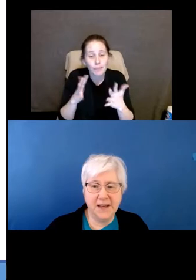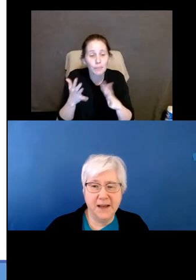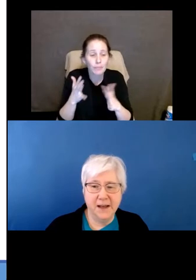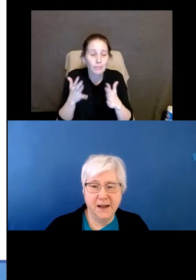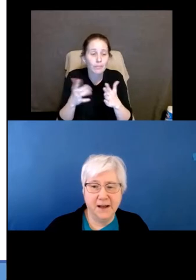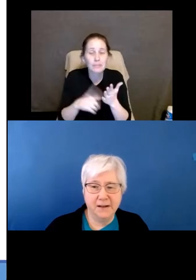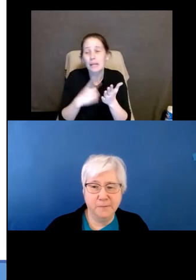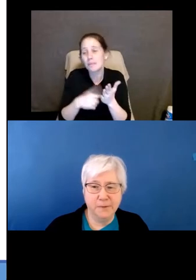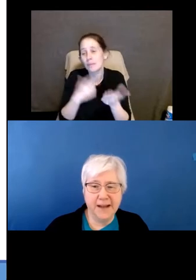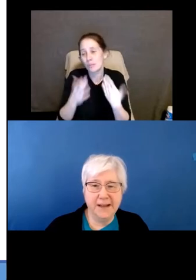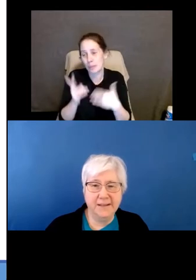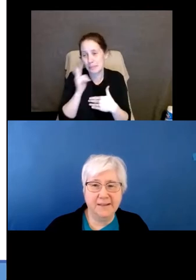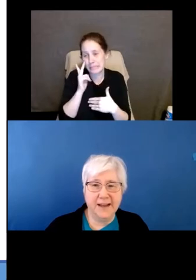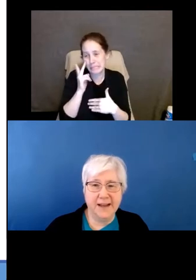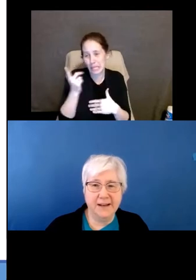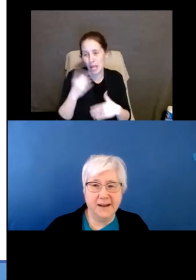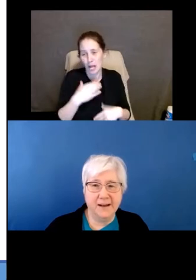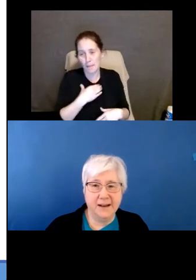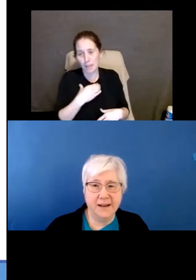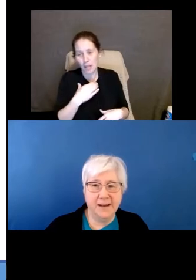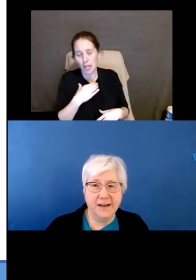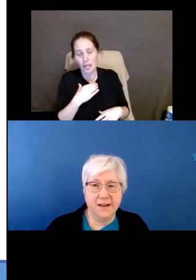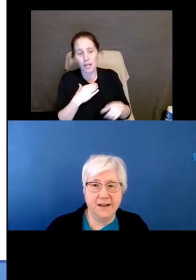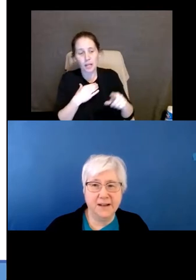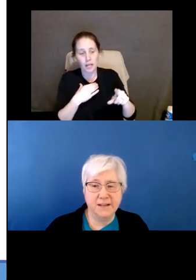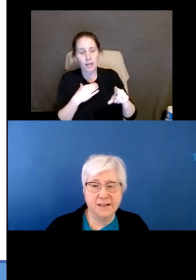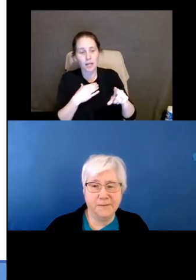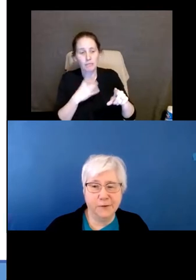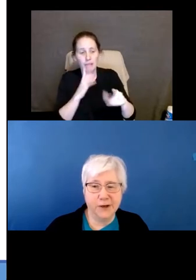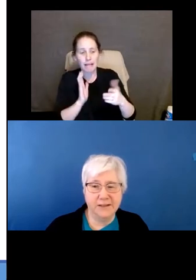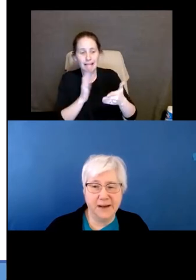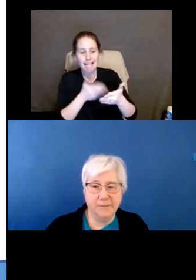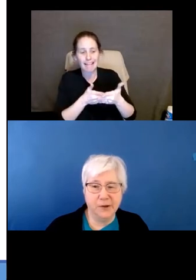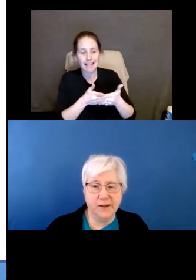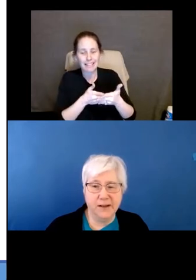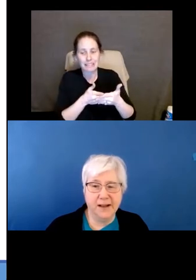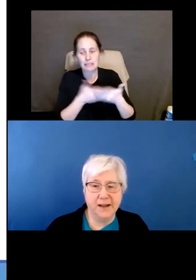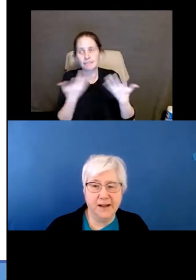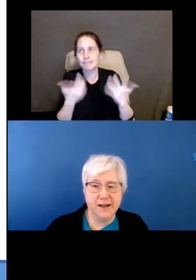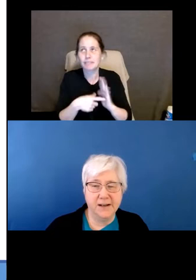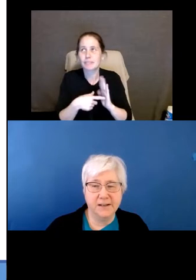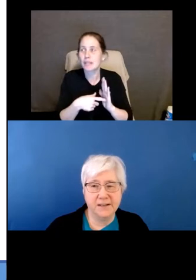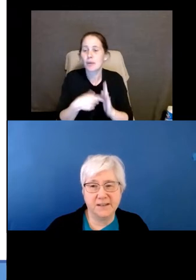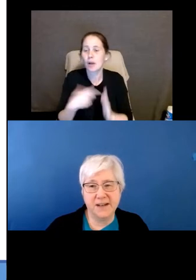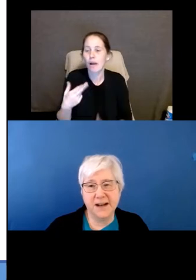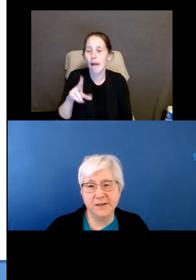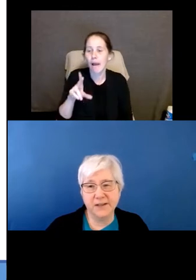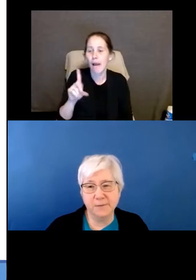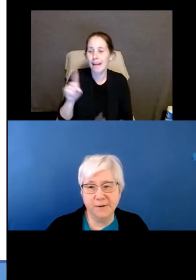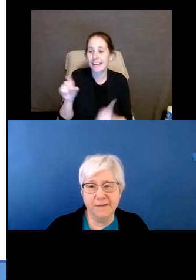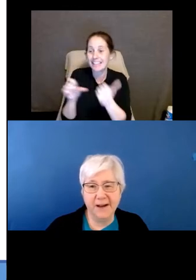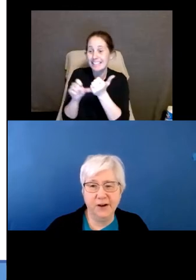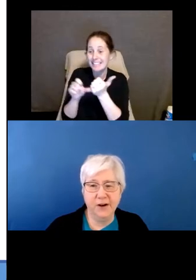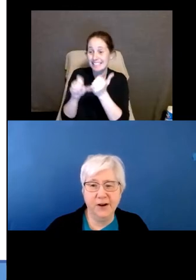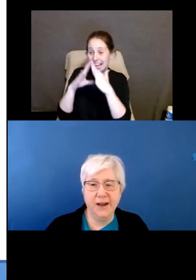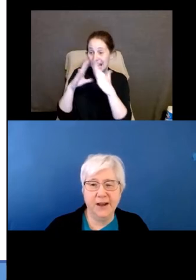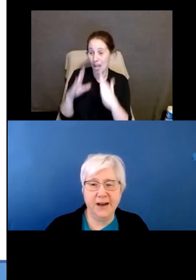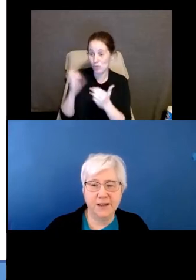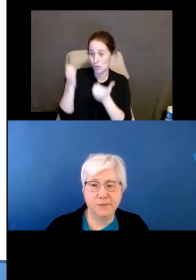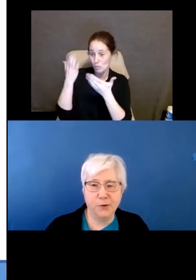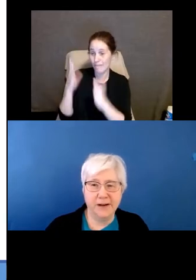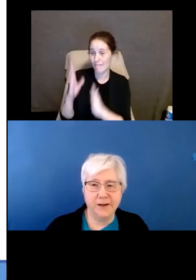see a complaint that is against, for example, a HUD-assisted housing provider,